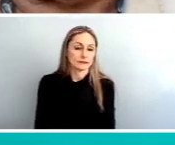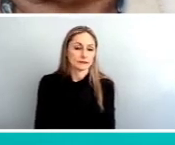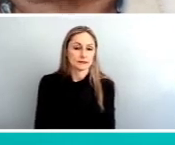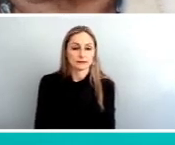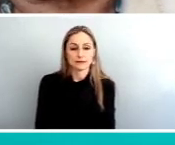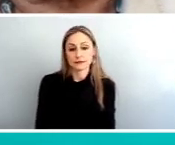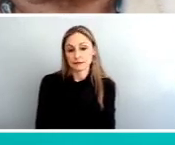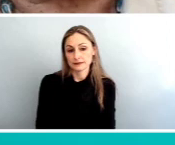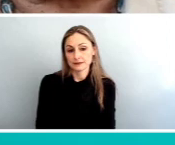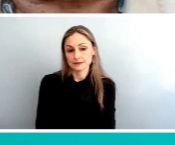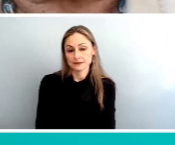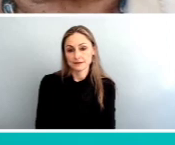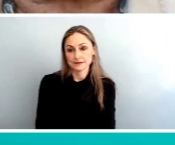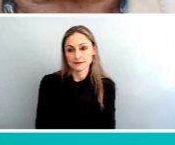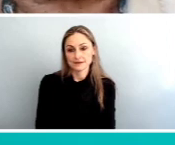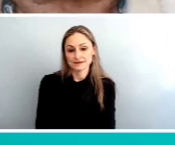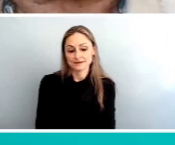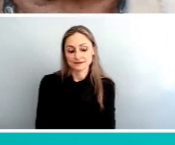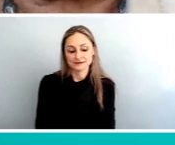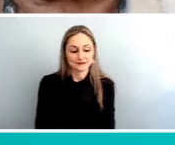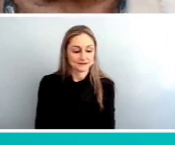one. Let's have the answers.